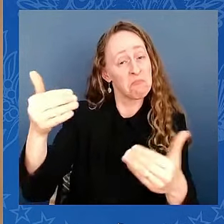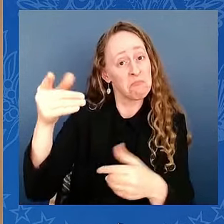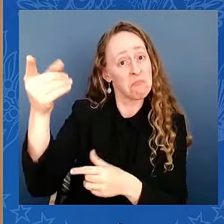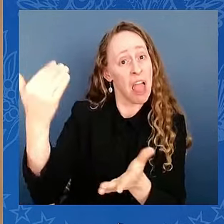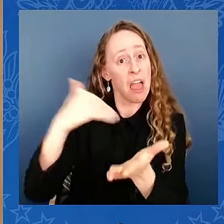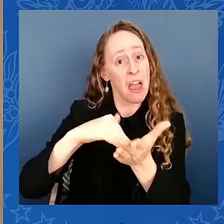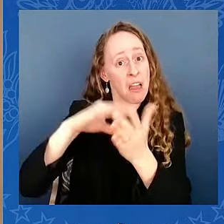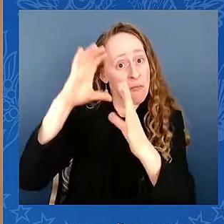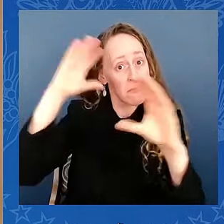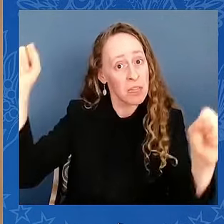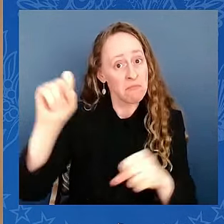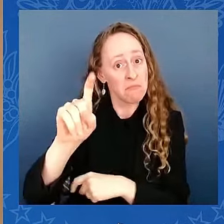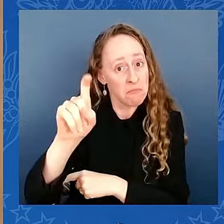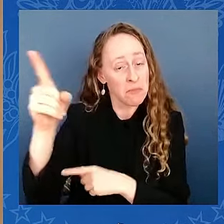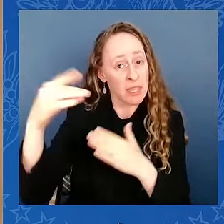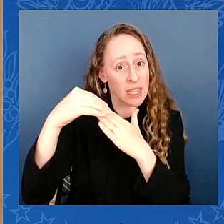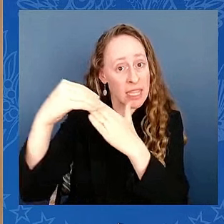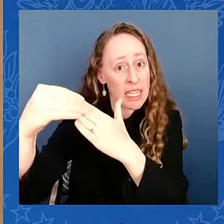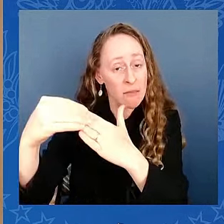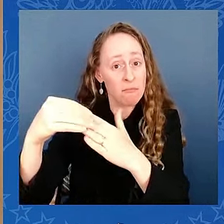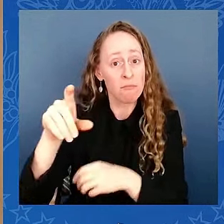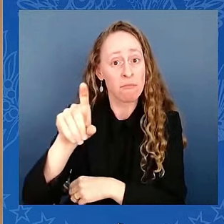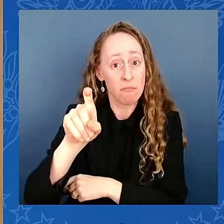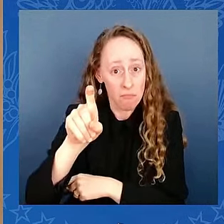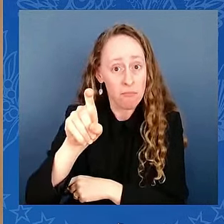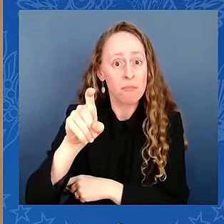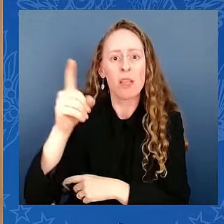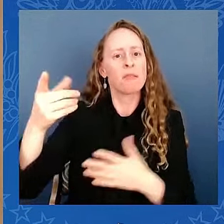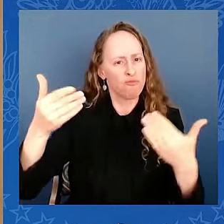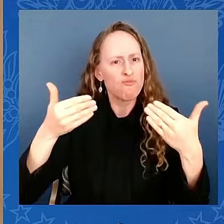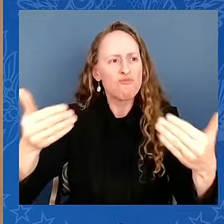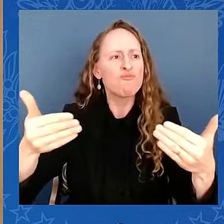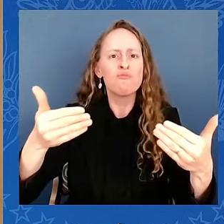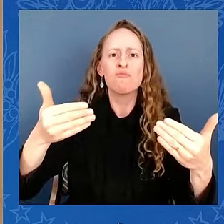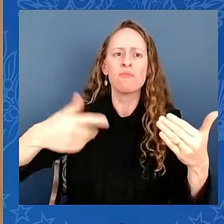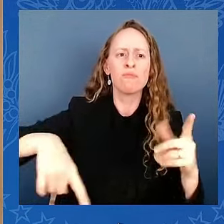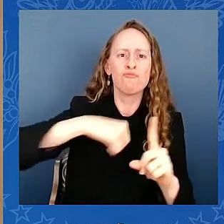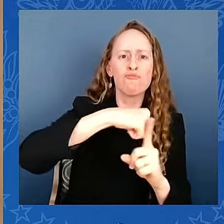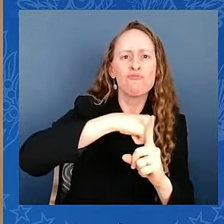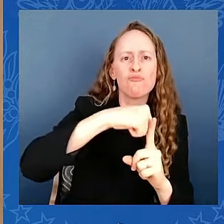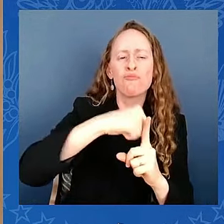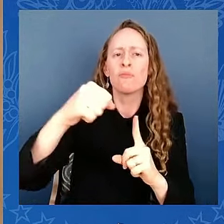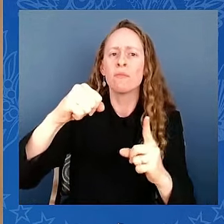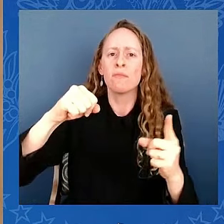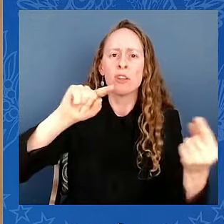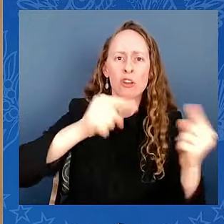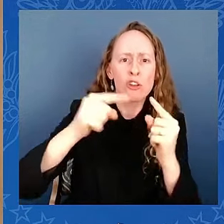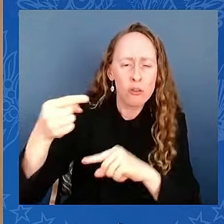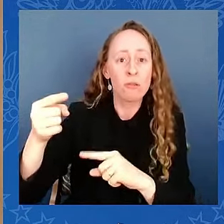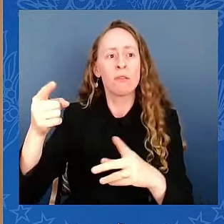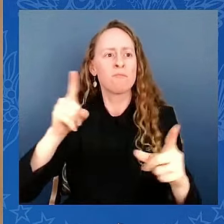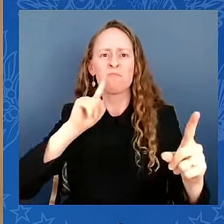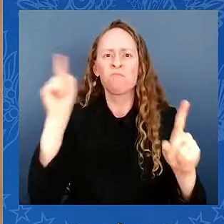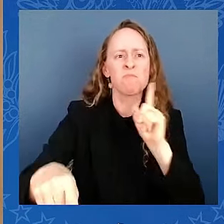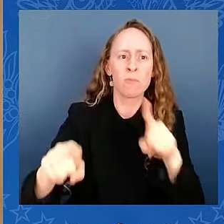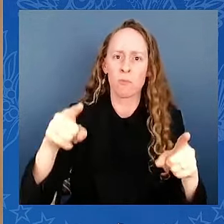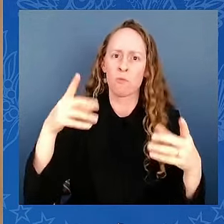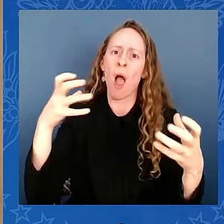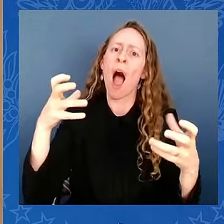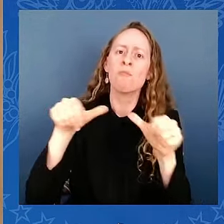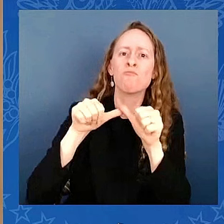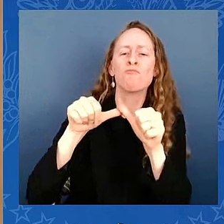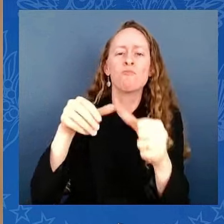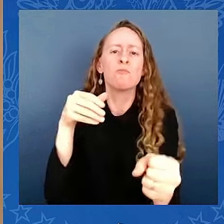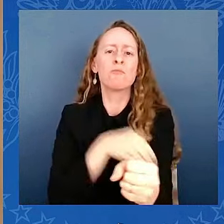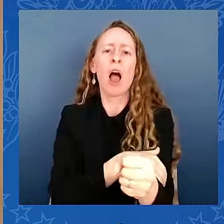violence to preserve his power is acceptable. Perhaps most importantly, the American people must